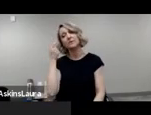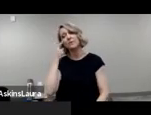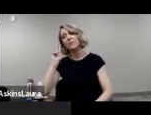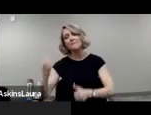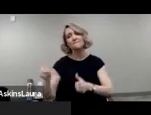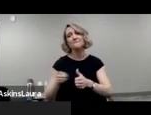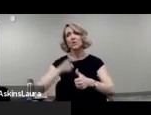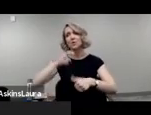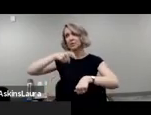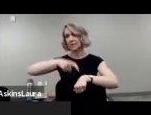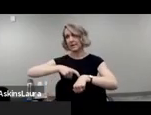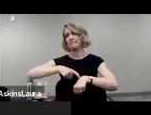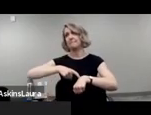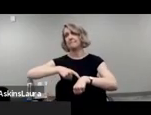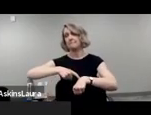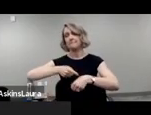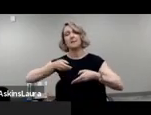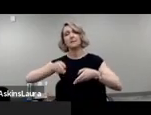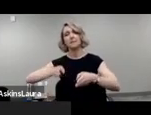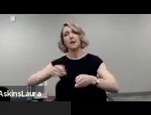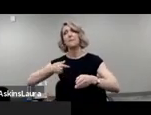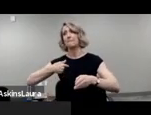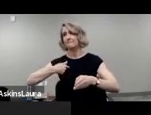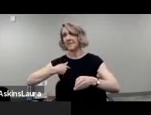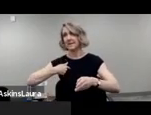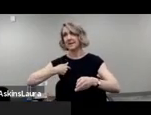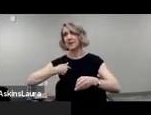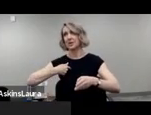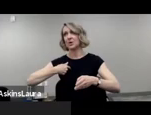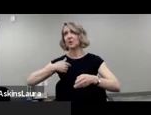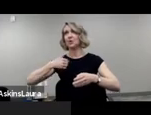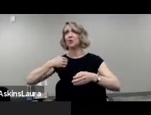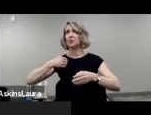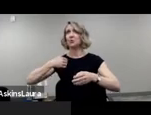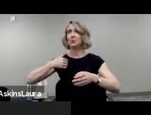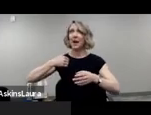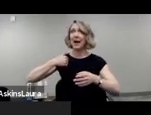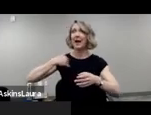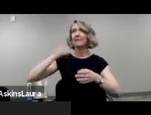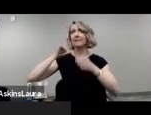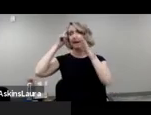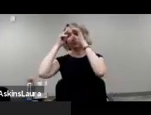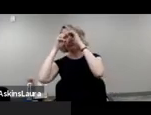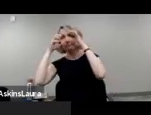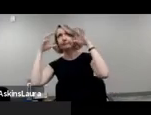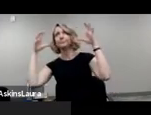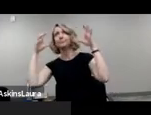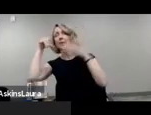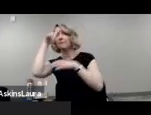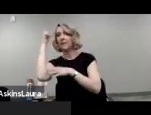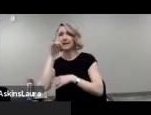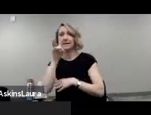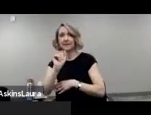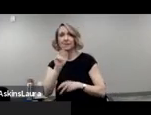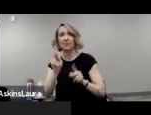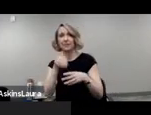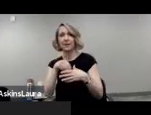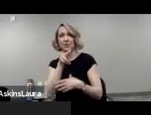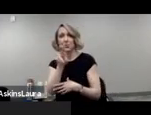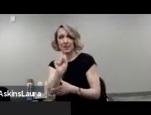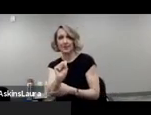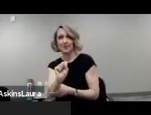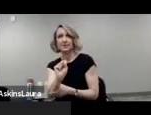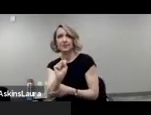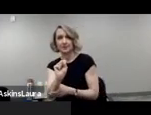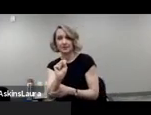first time, it gave me a picture of black disabled people in the U.S. The late